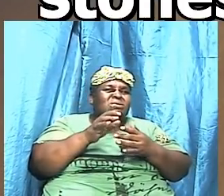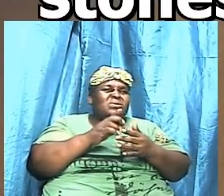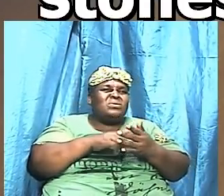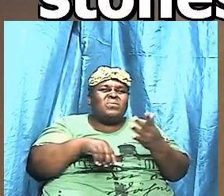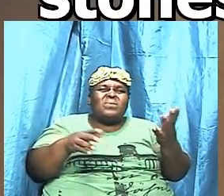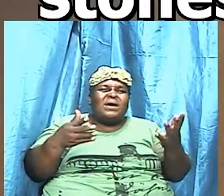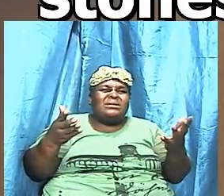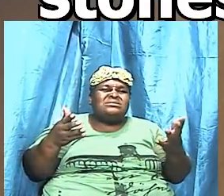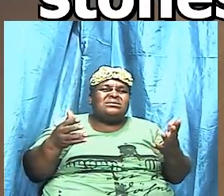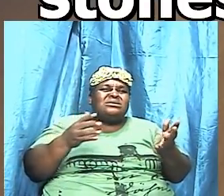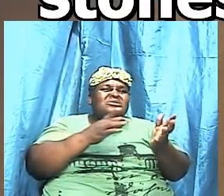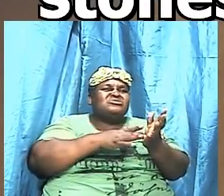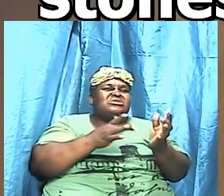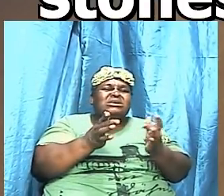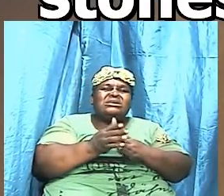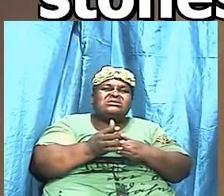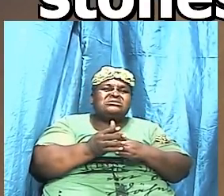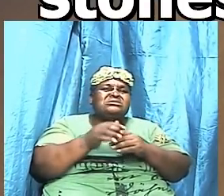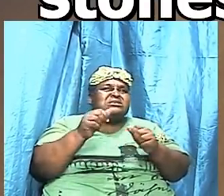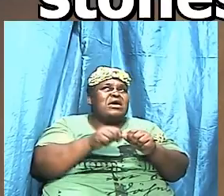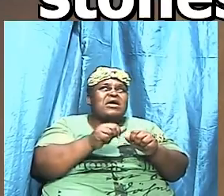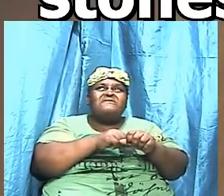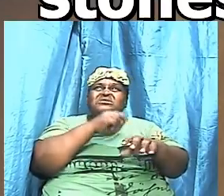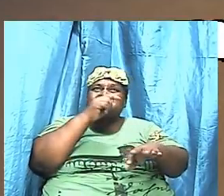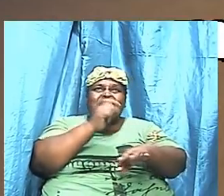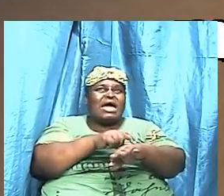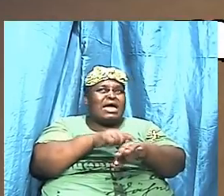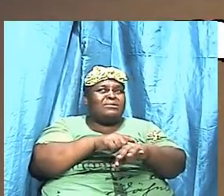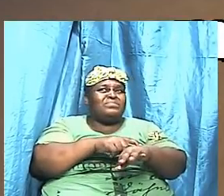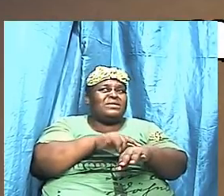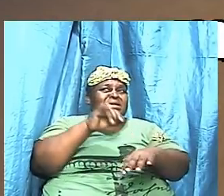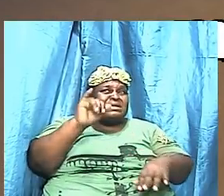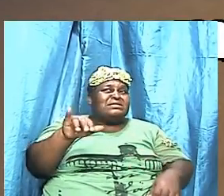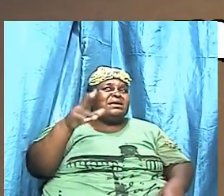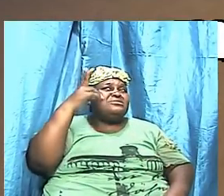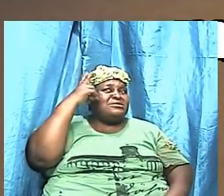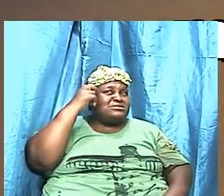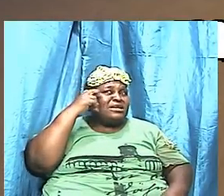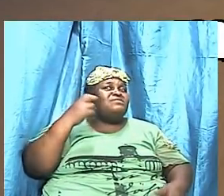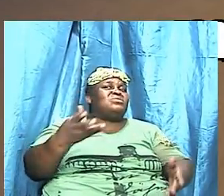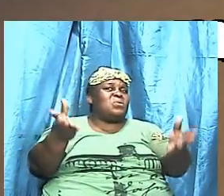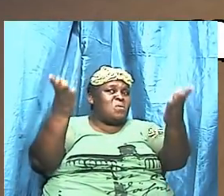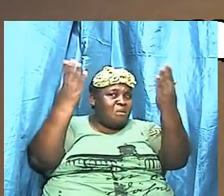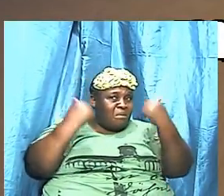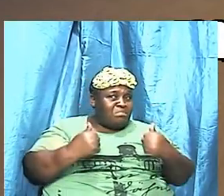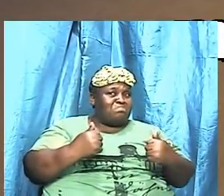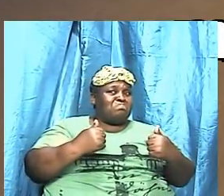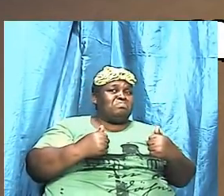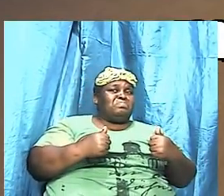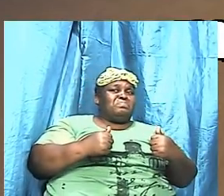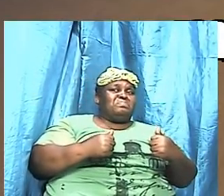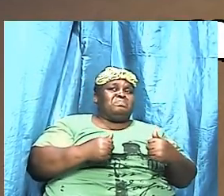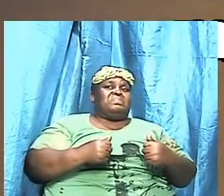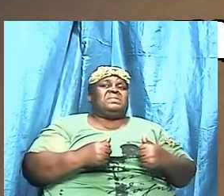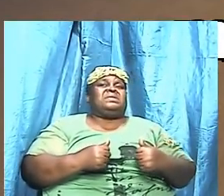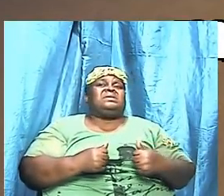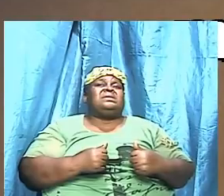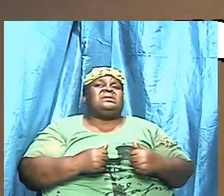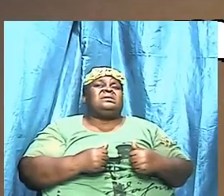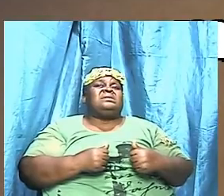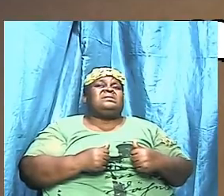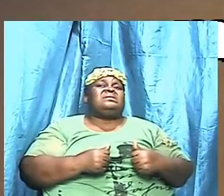every single time that they came and it is very very significant